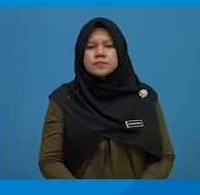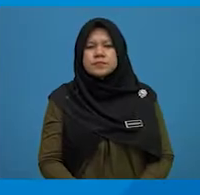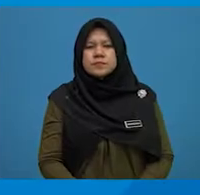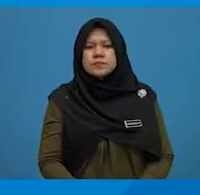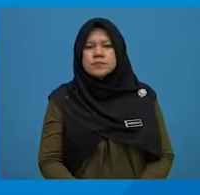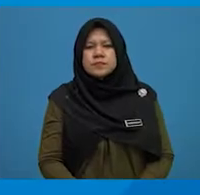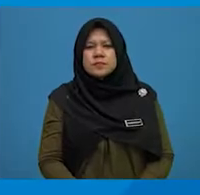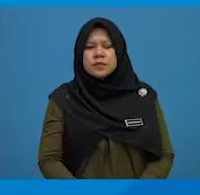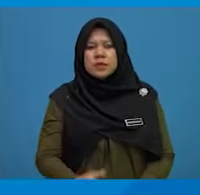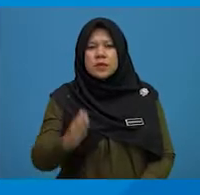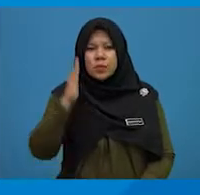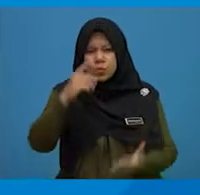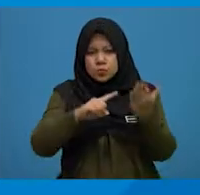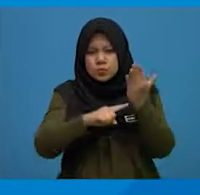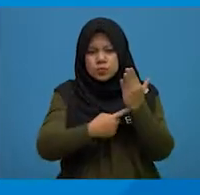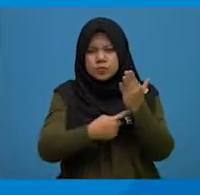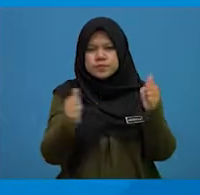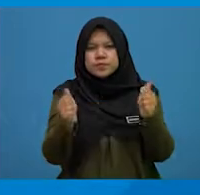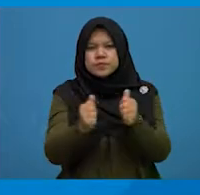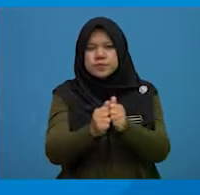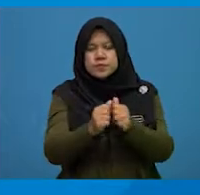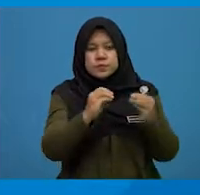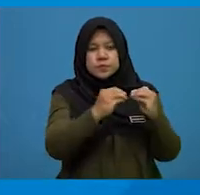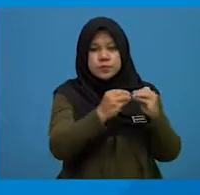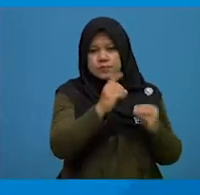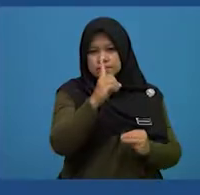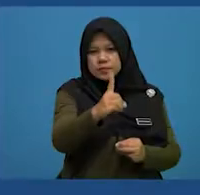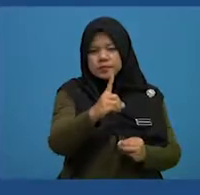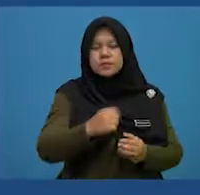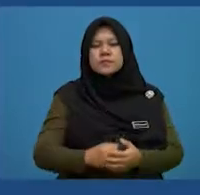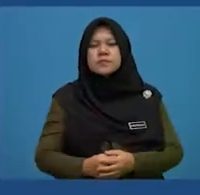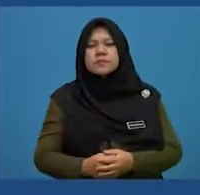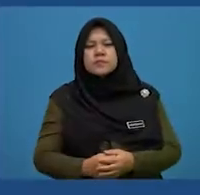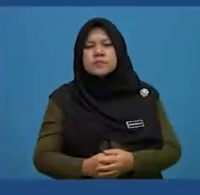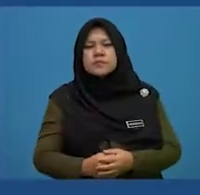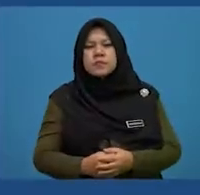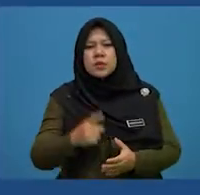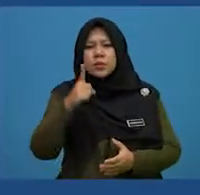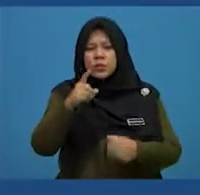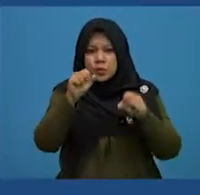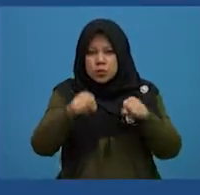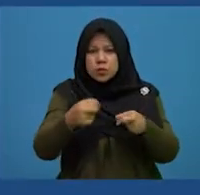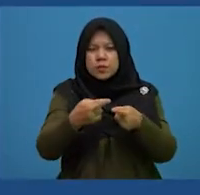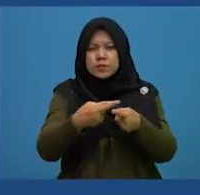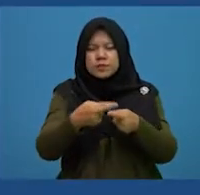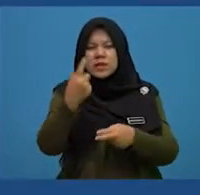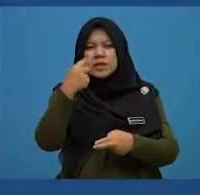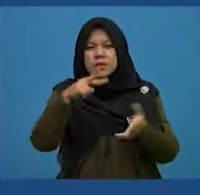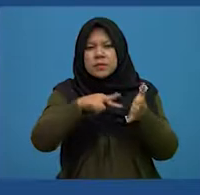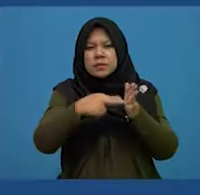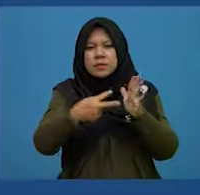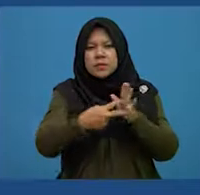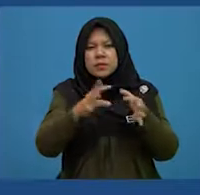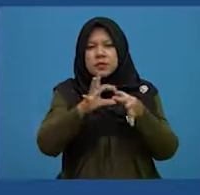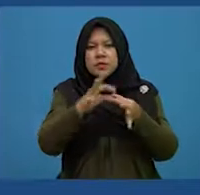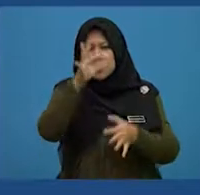We will begin with Tip 1. You can infer the meaning of